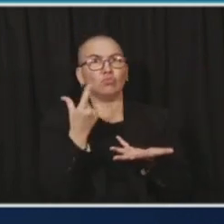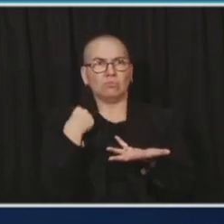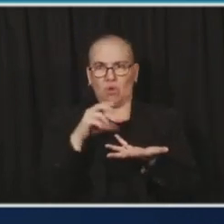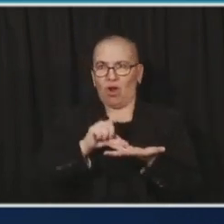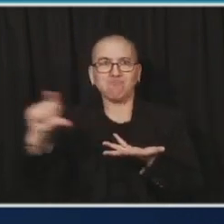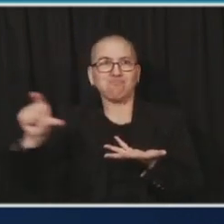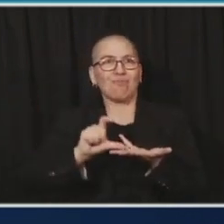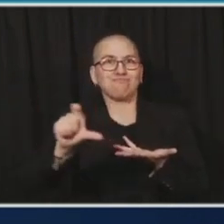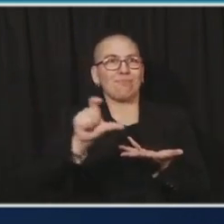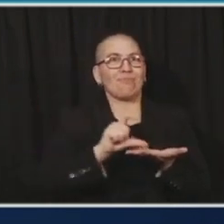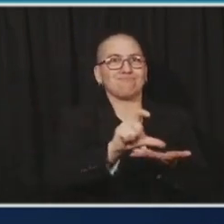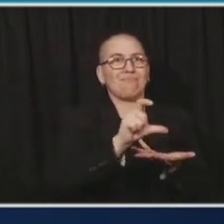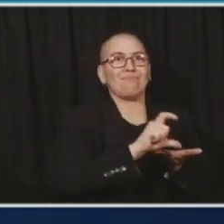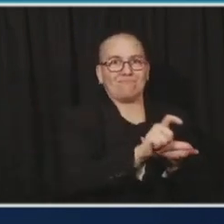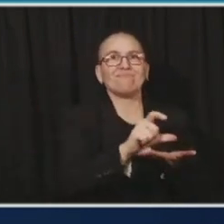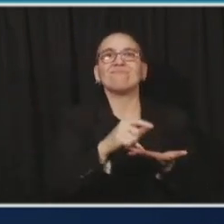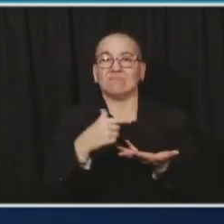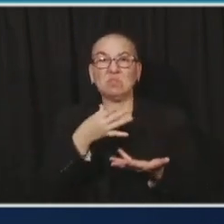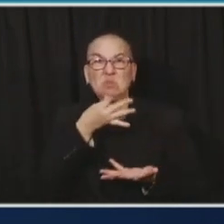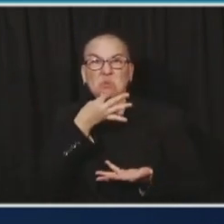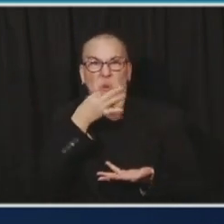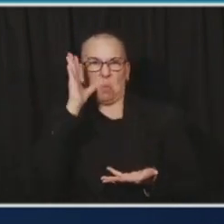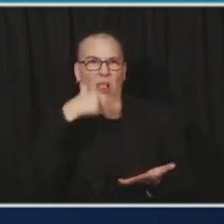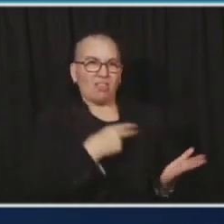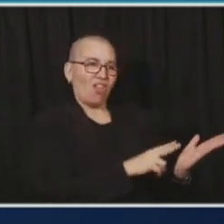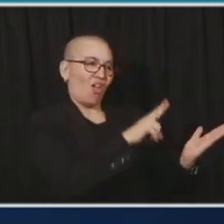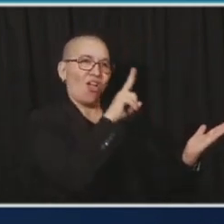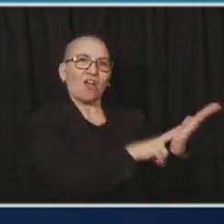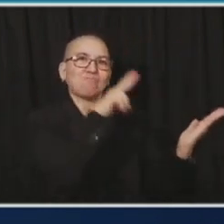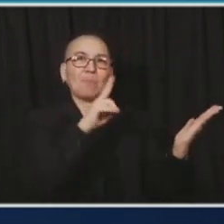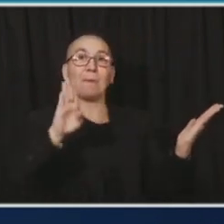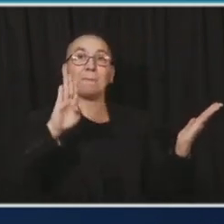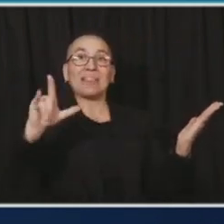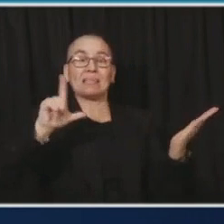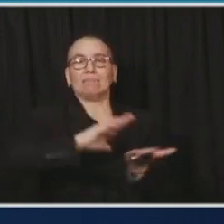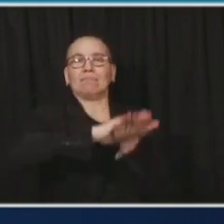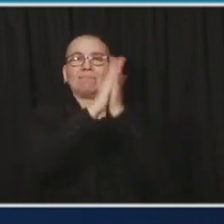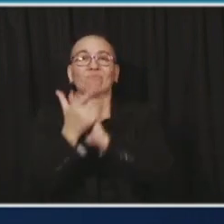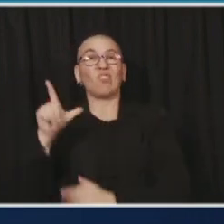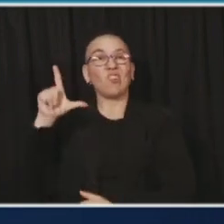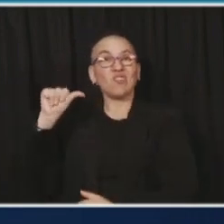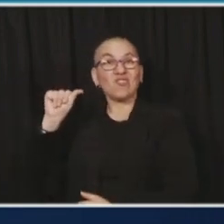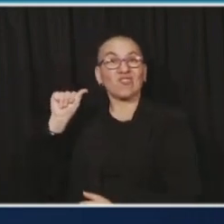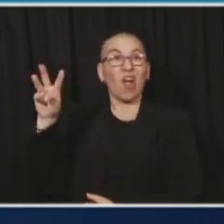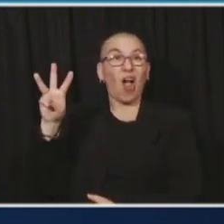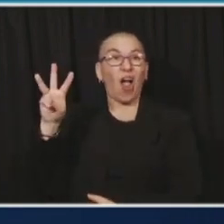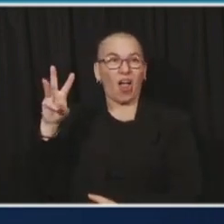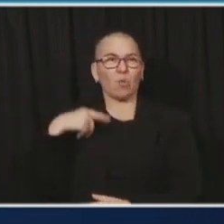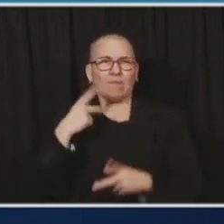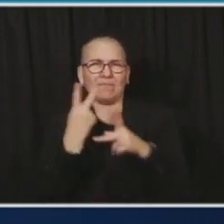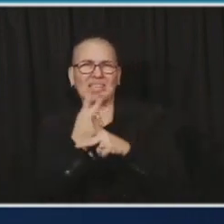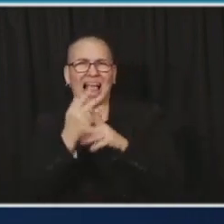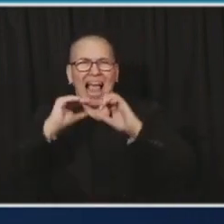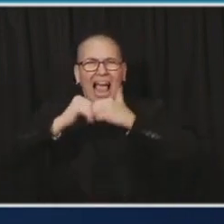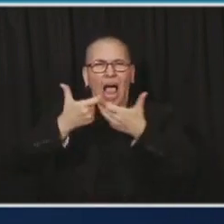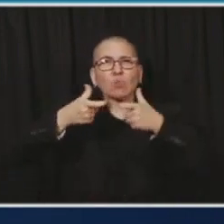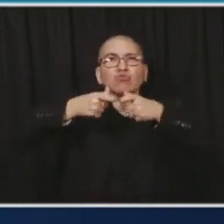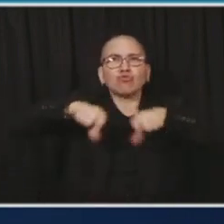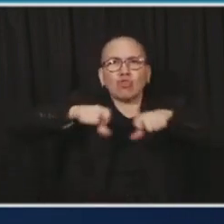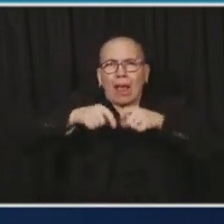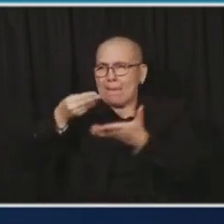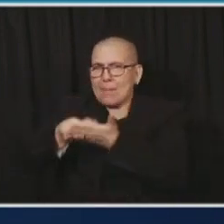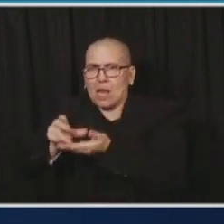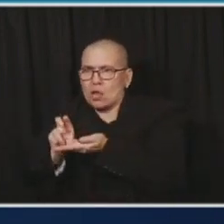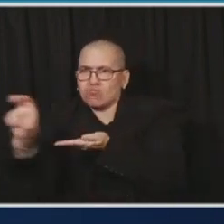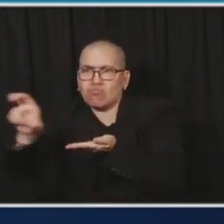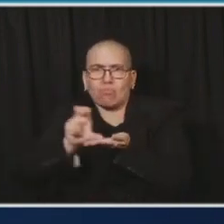minutes or so that bill into law. We are already working out how to get those checks out over at the revenue department under Commissioner Doty and the help